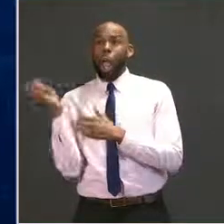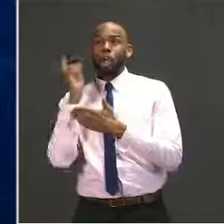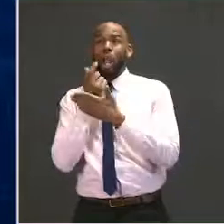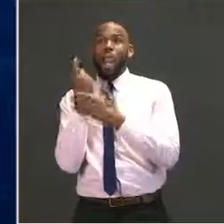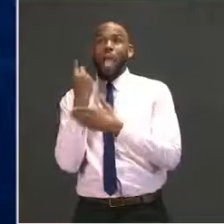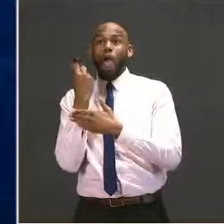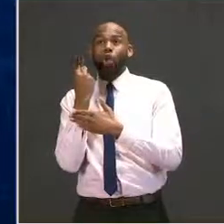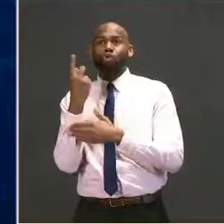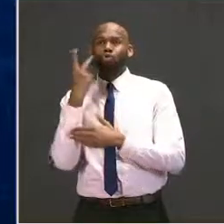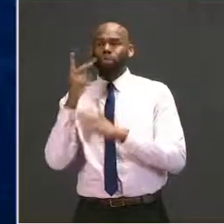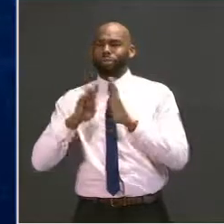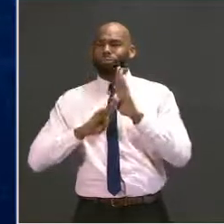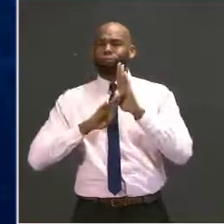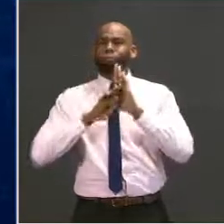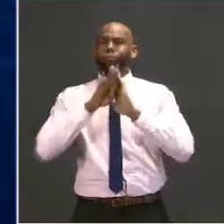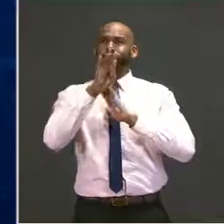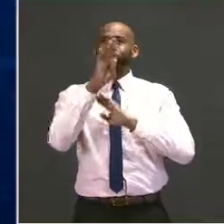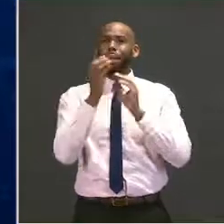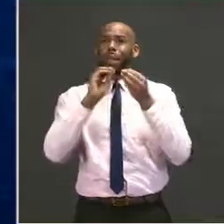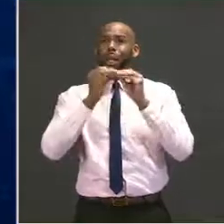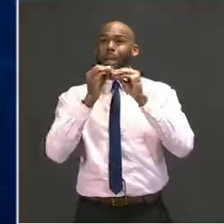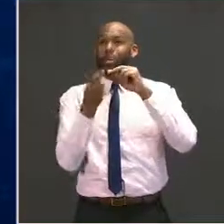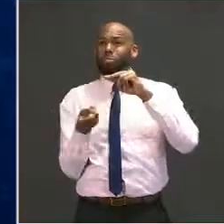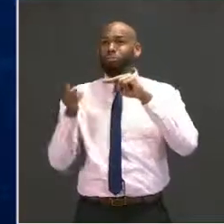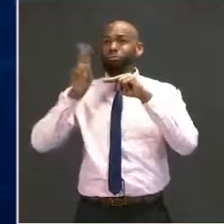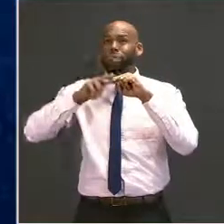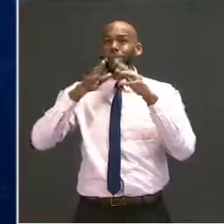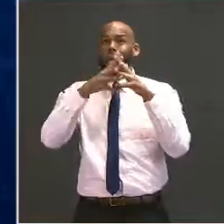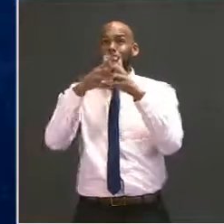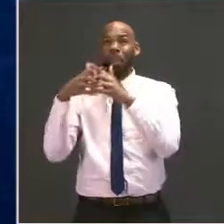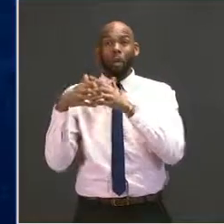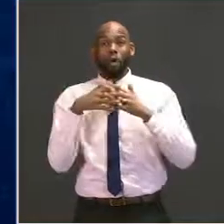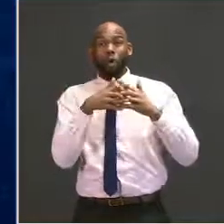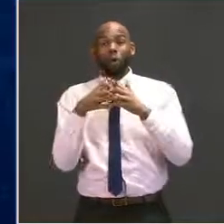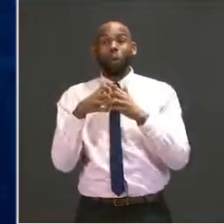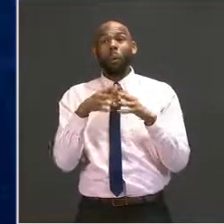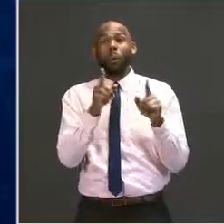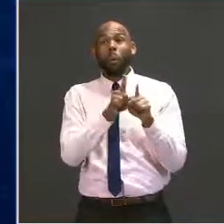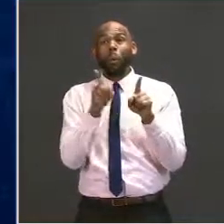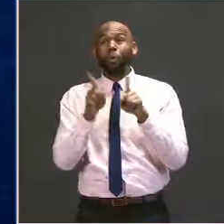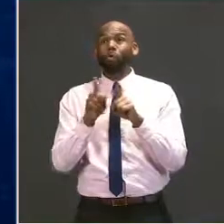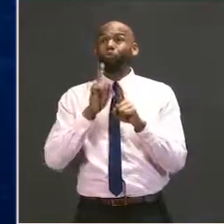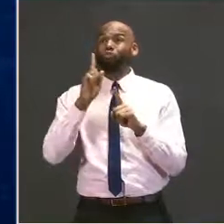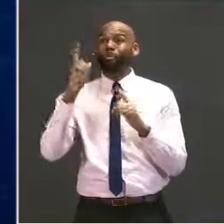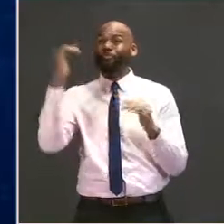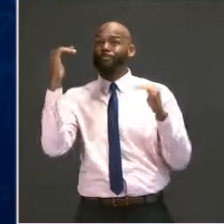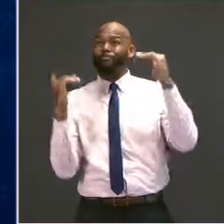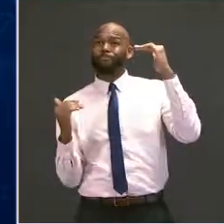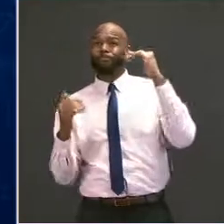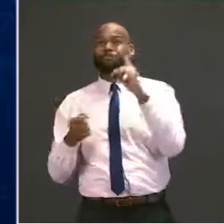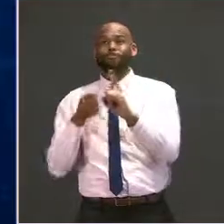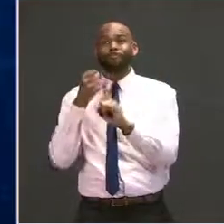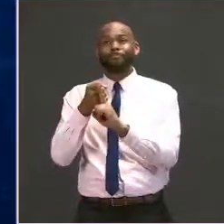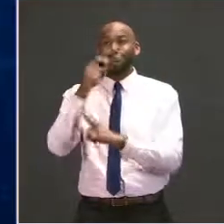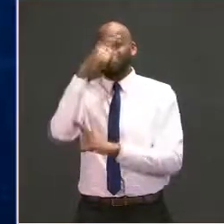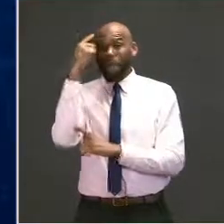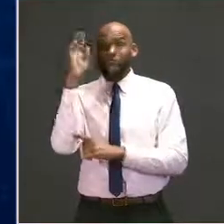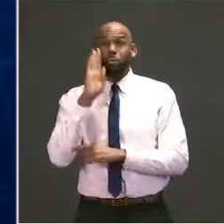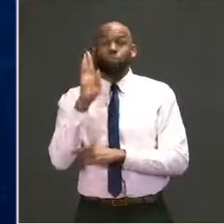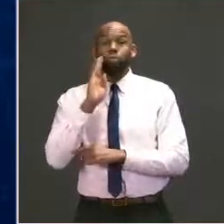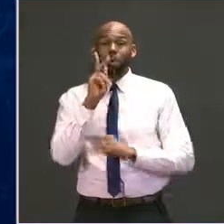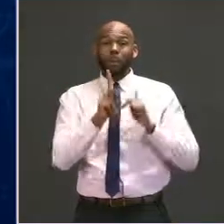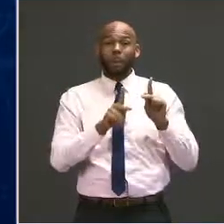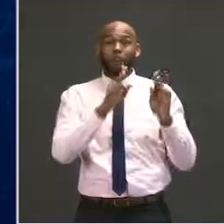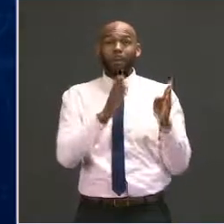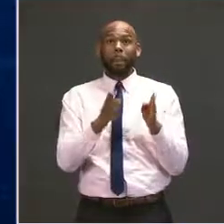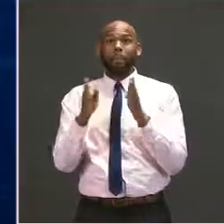across America, and we know gun violence in our cities disproportionately affects black and brown individuals. Last month, we also saw a